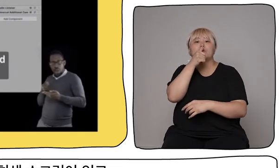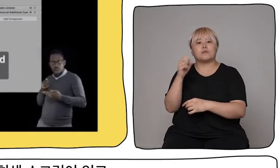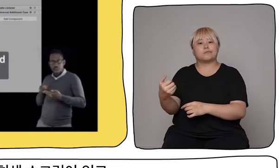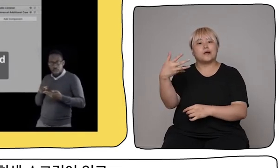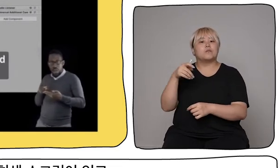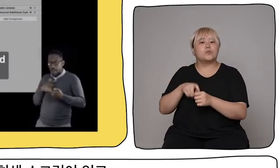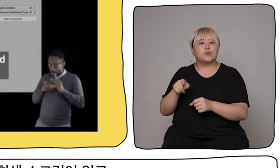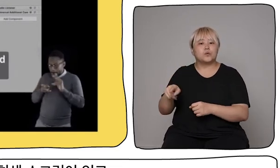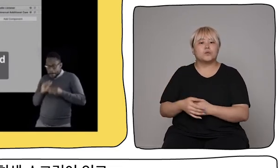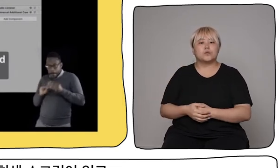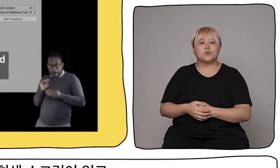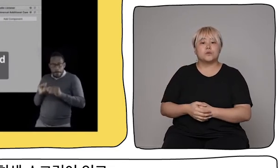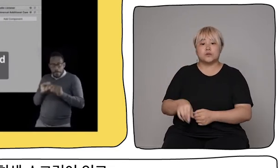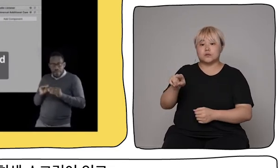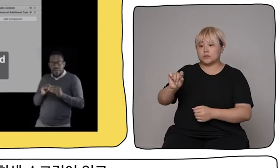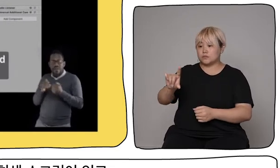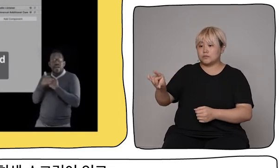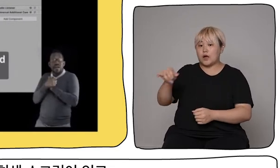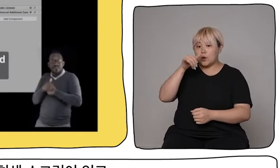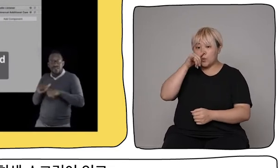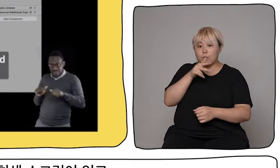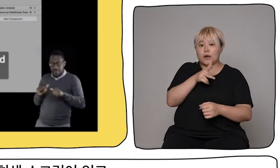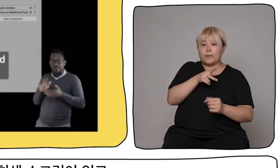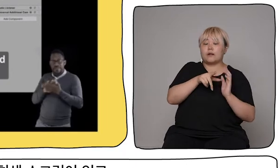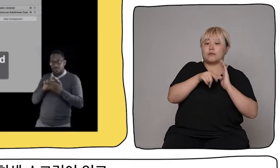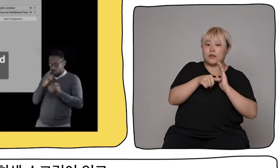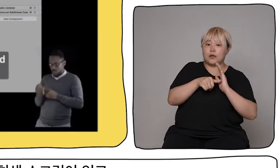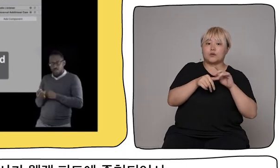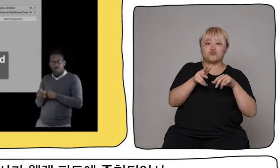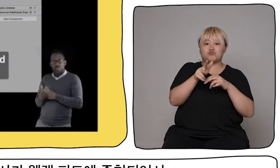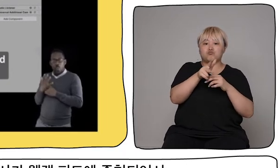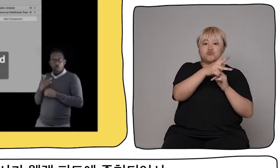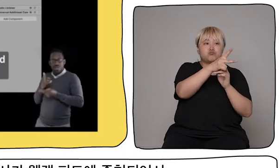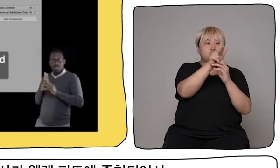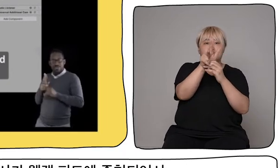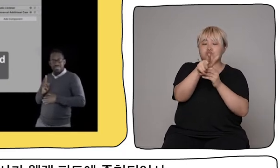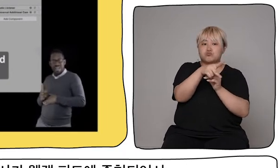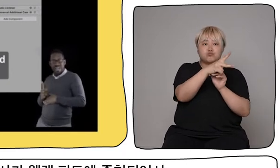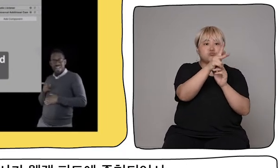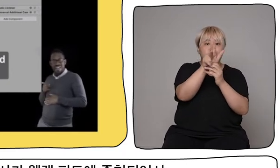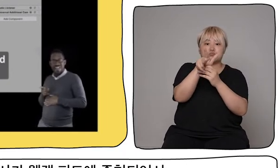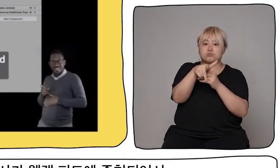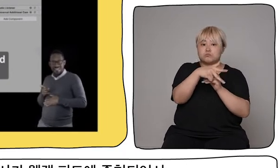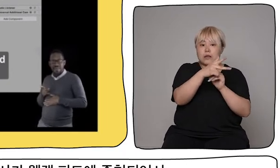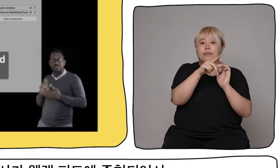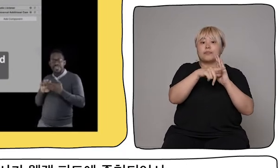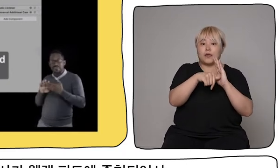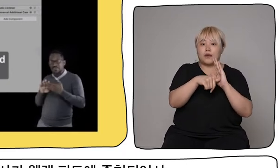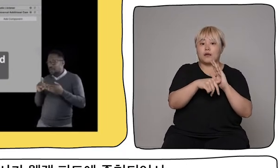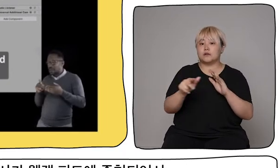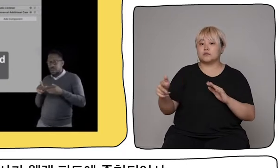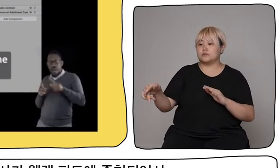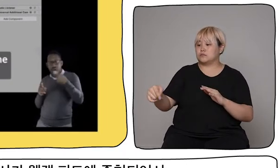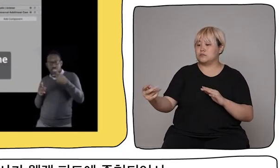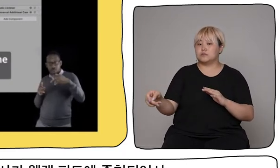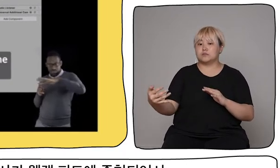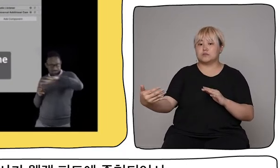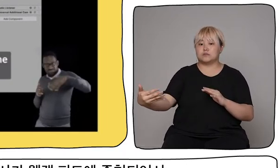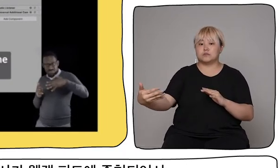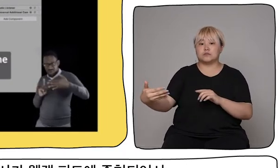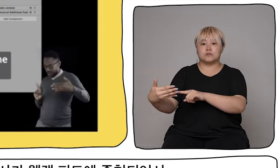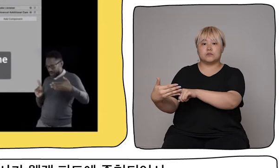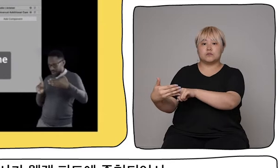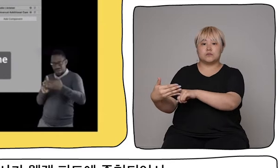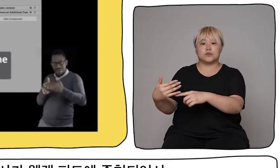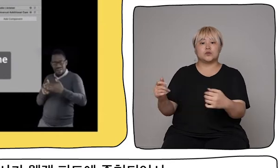perfectly with a grey screen in the bottom right hand corner which eventually, once it's finished loading, reveals the